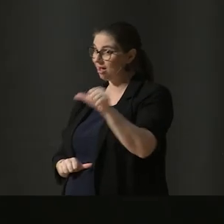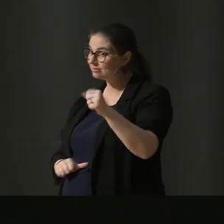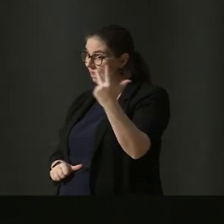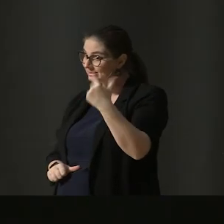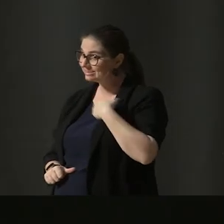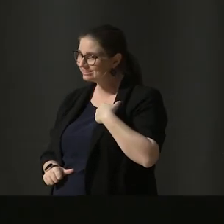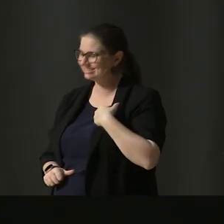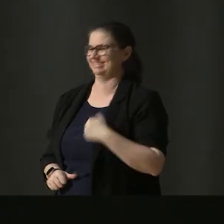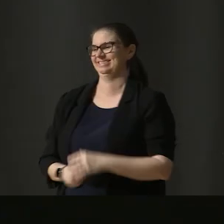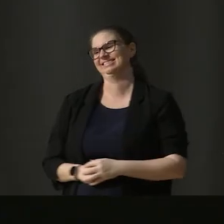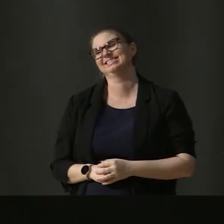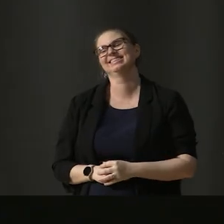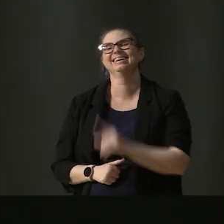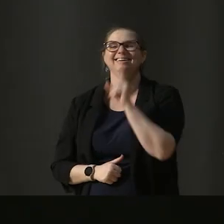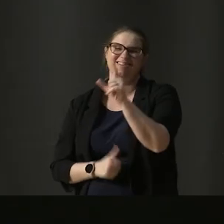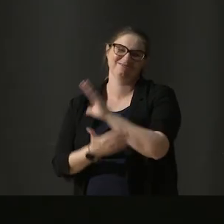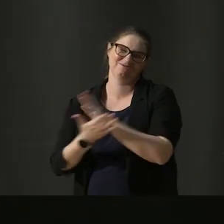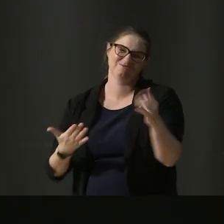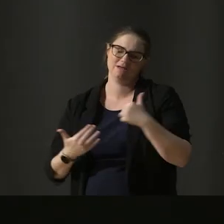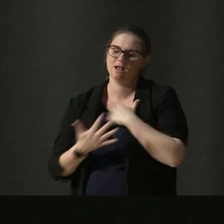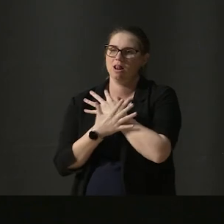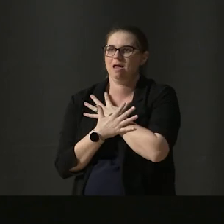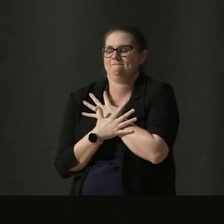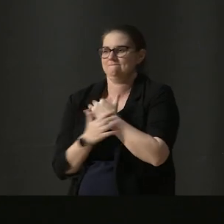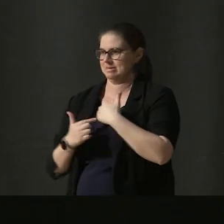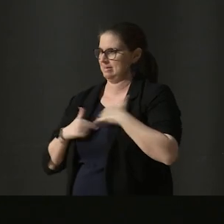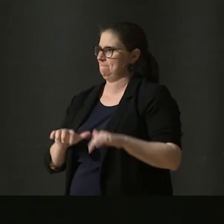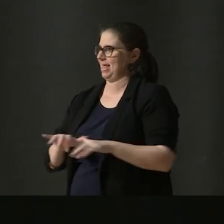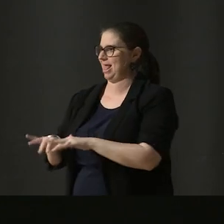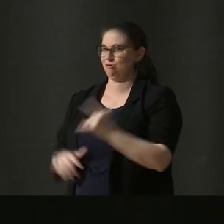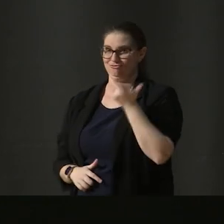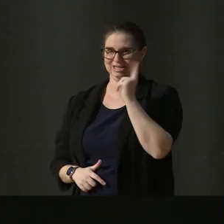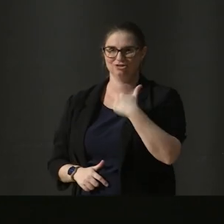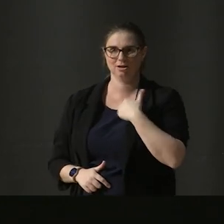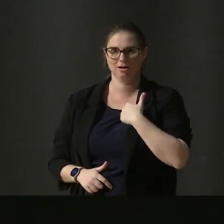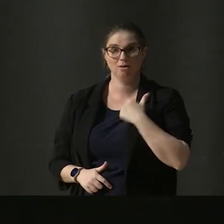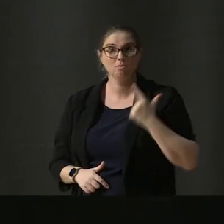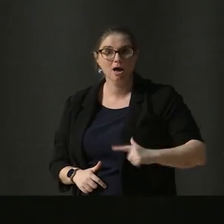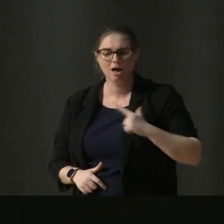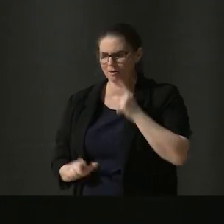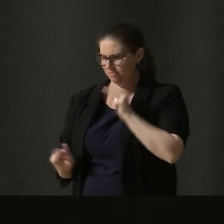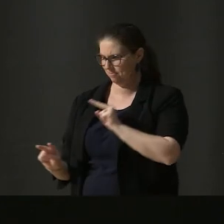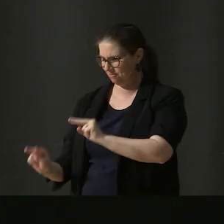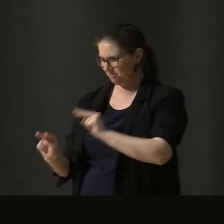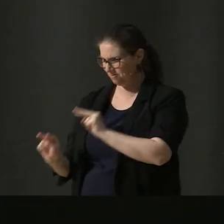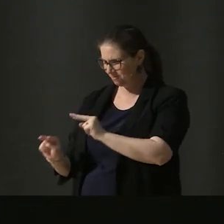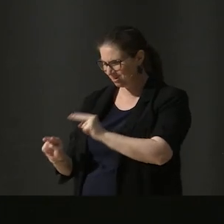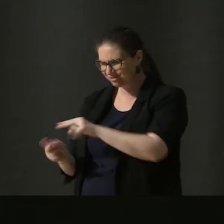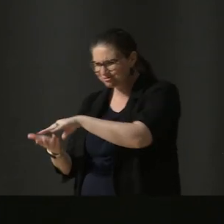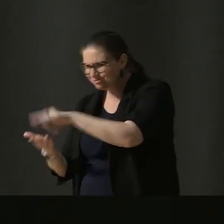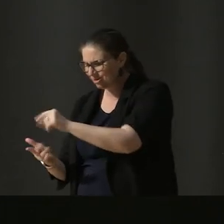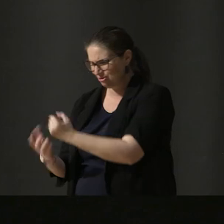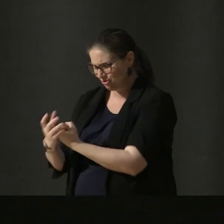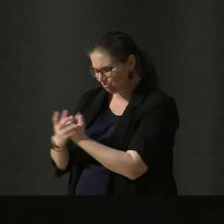Jokes aside, I really love being a piano teacher because I get a front row seat as I watch my students grow and discover